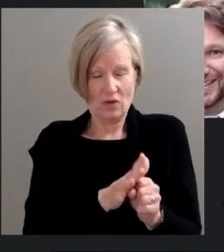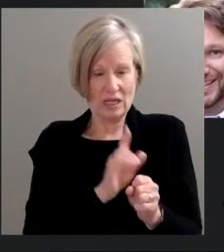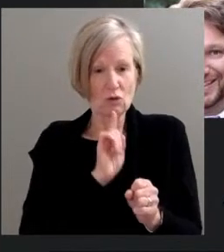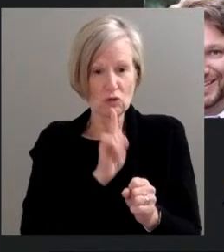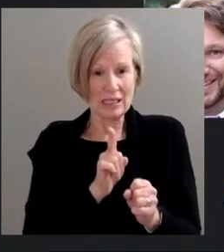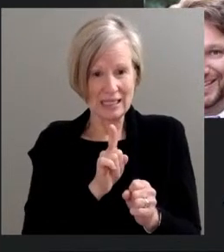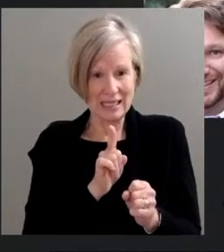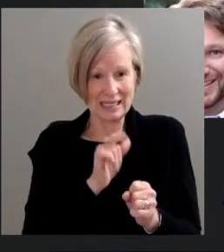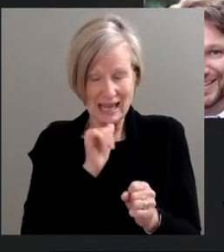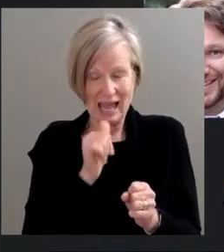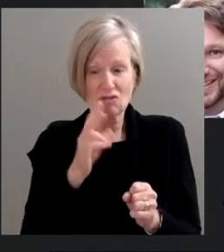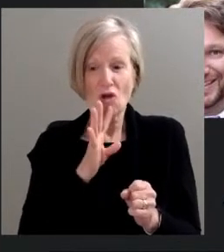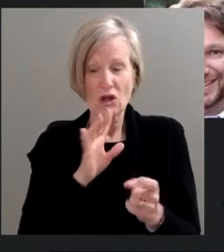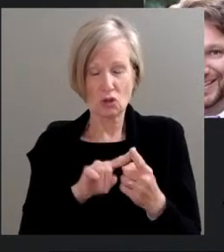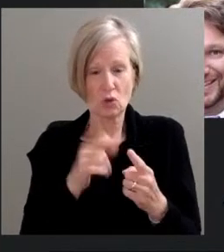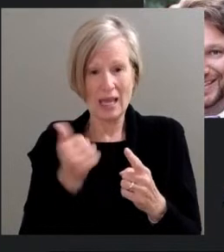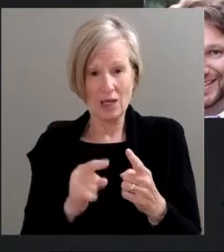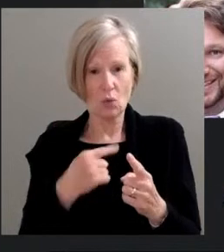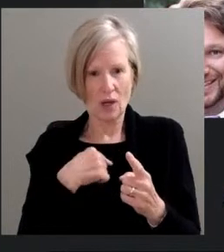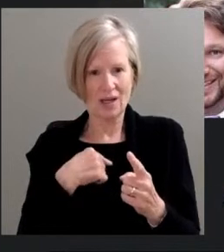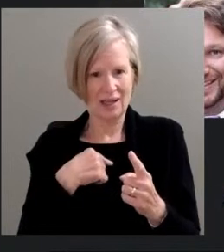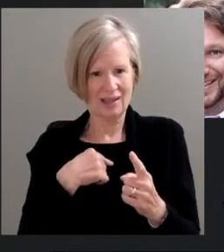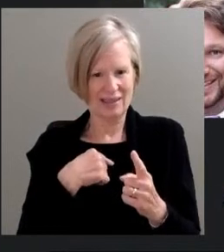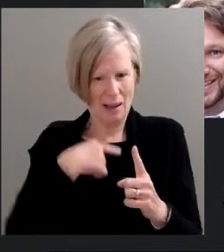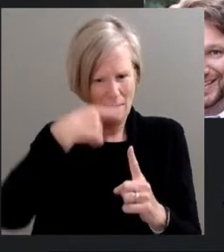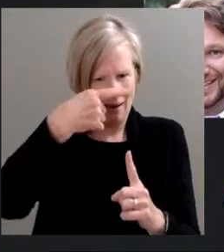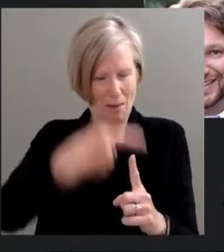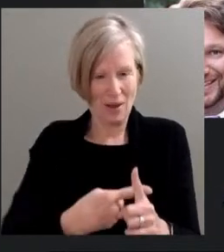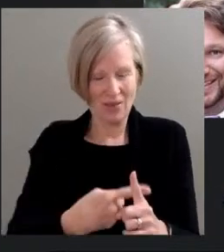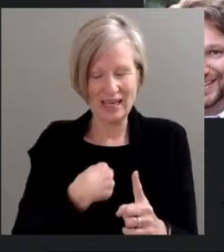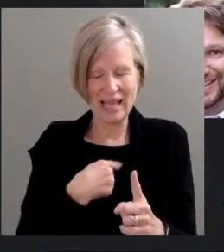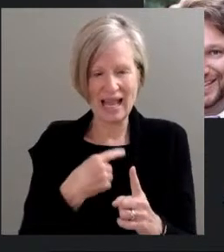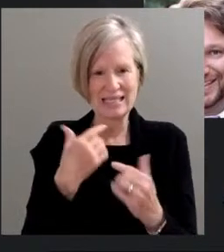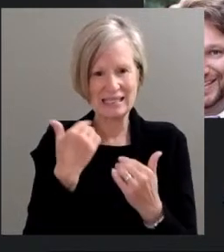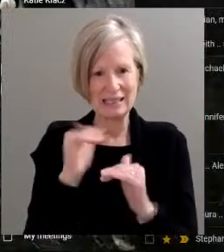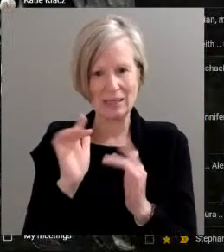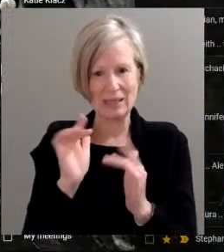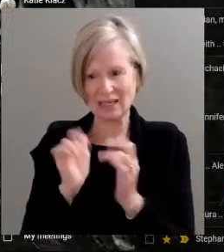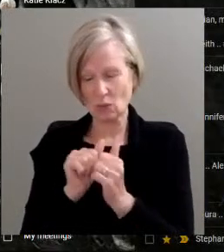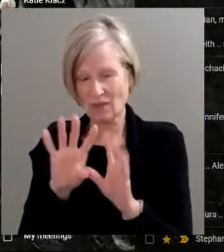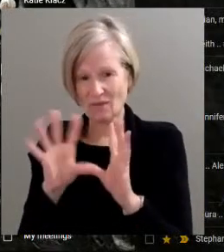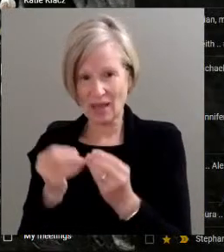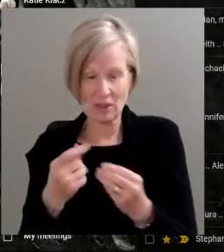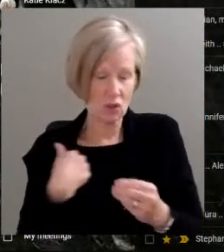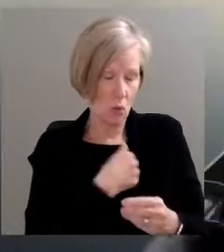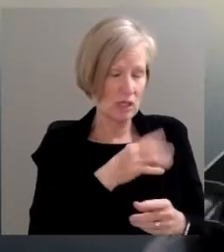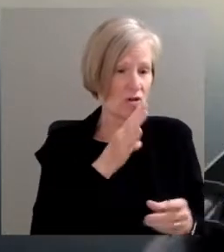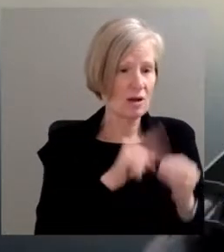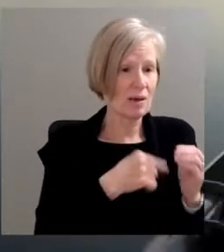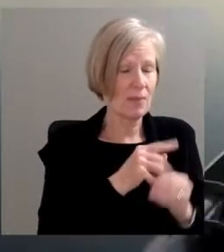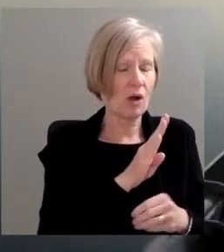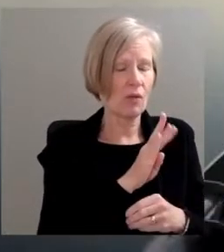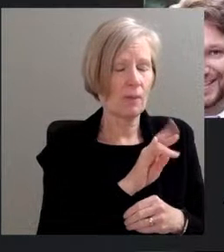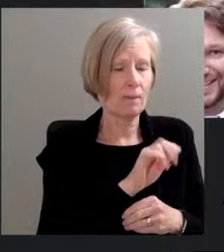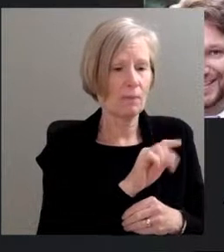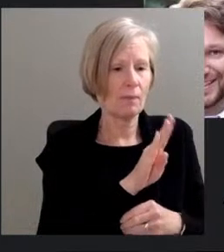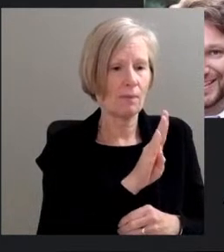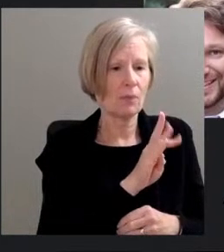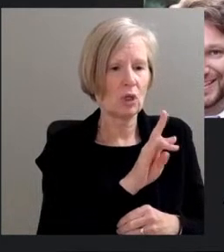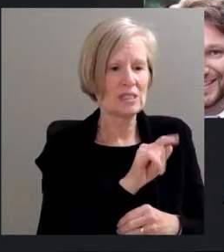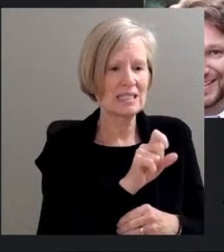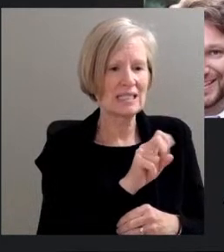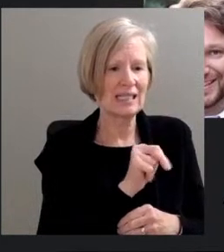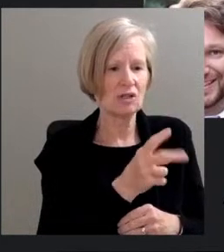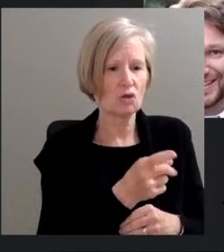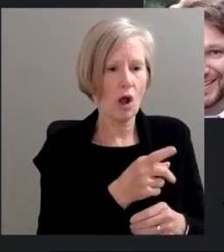in close to a month. And he has limited contact with his family. So our interaction, we talked about the Burton dog park on his dog. And for him,